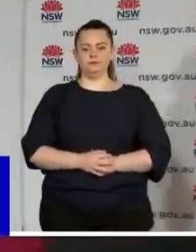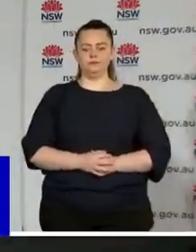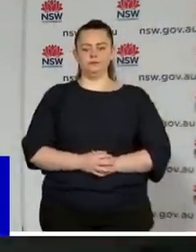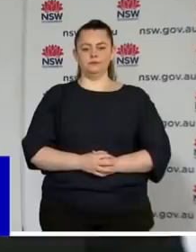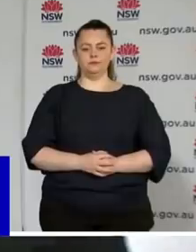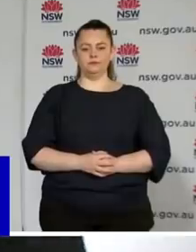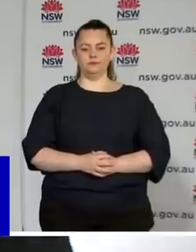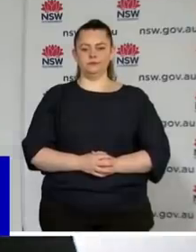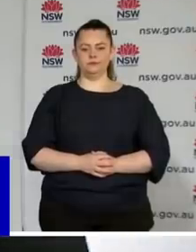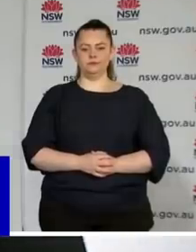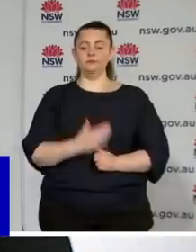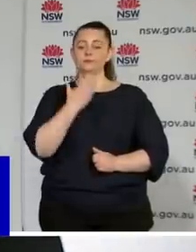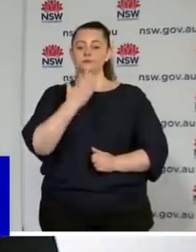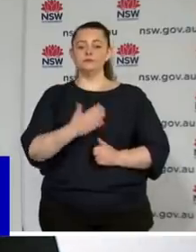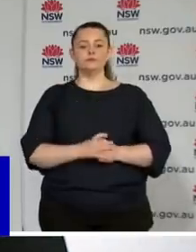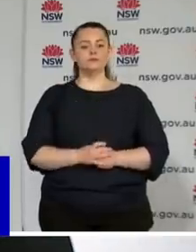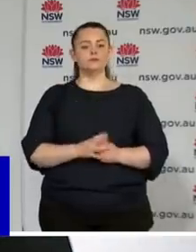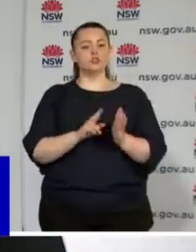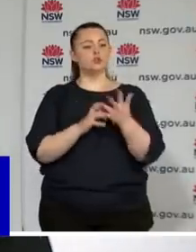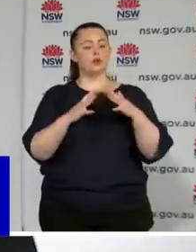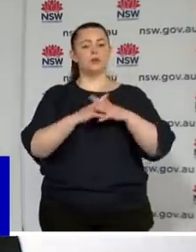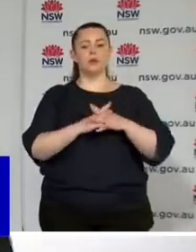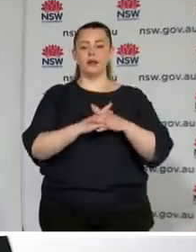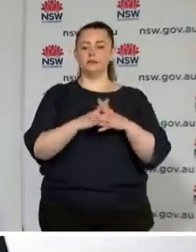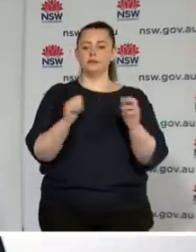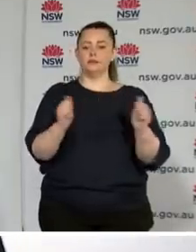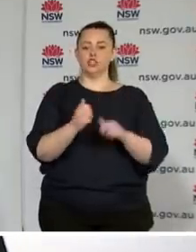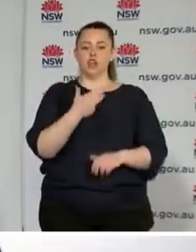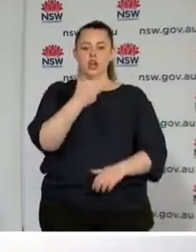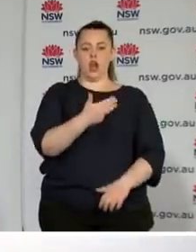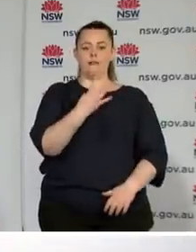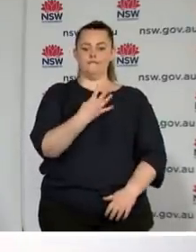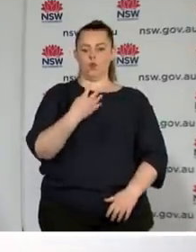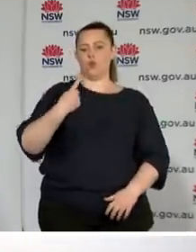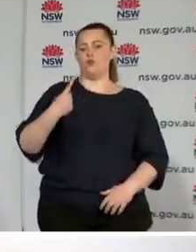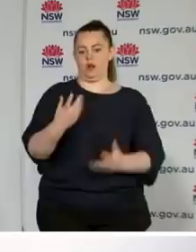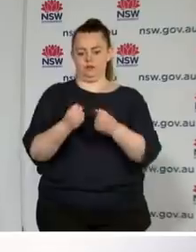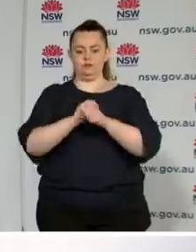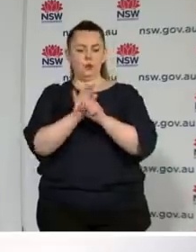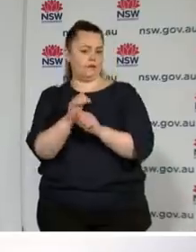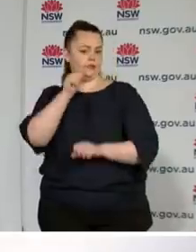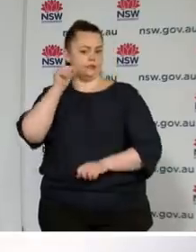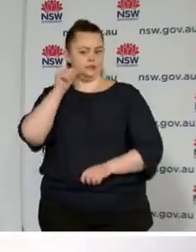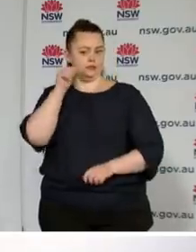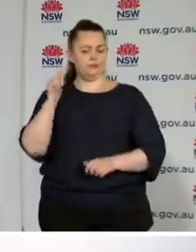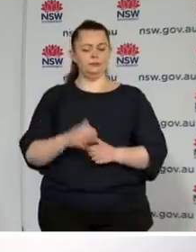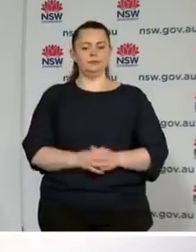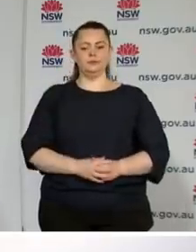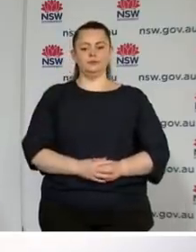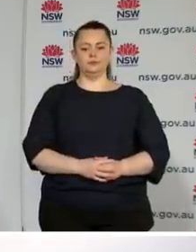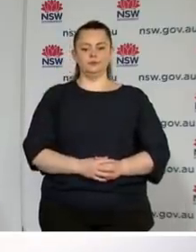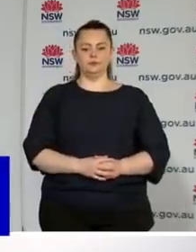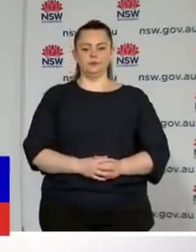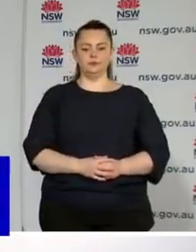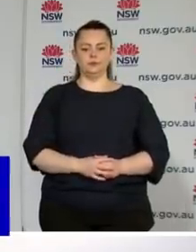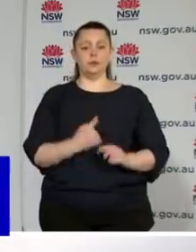Thank you, Premier. So New South Wales recorded 941 locally acquired cases of COVID in the 24 hours to 8pm last night, and